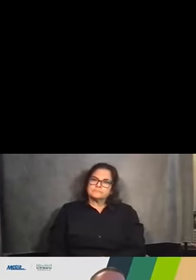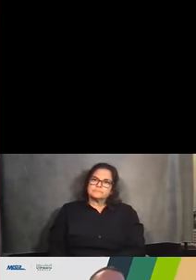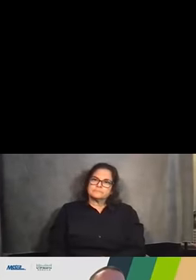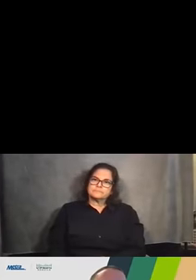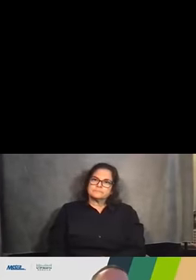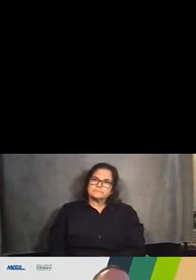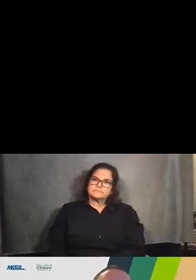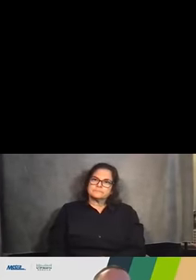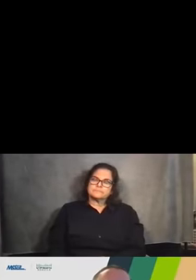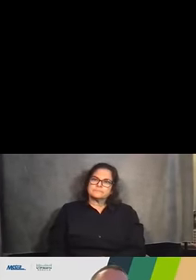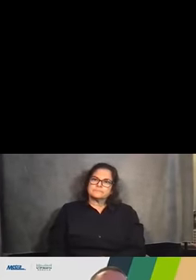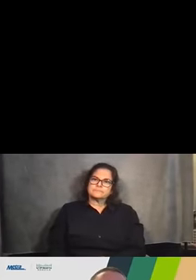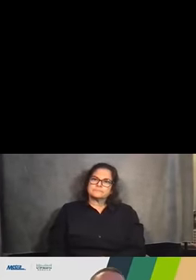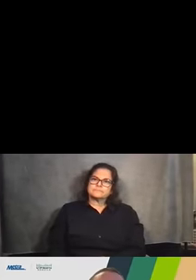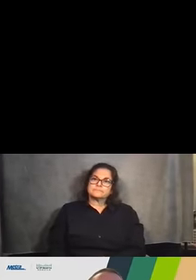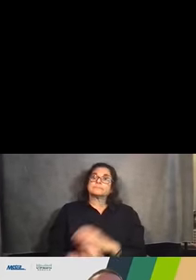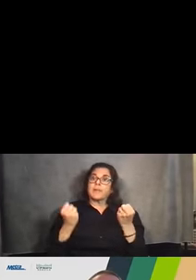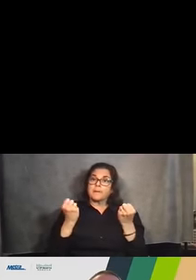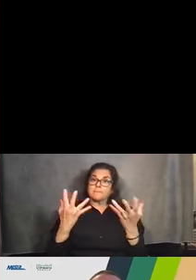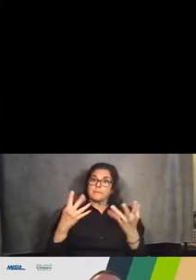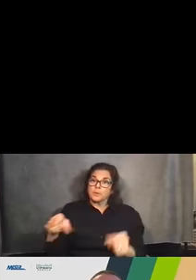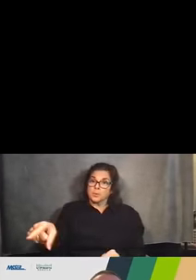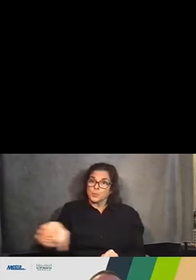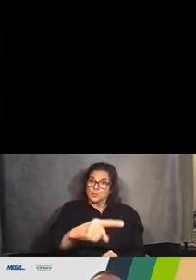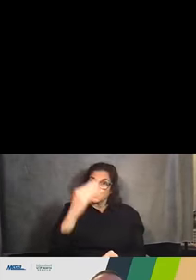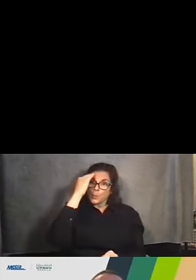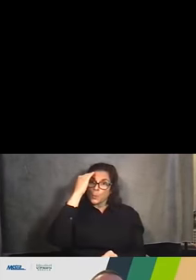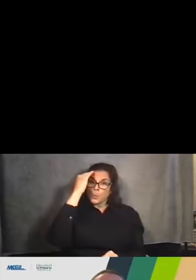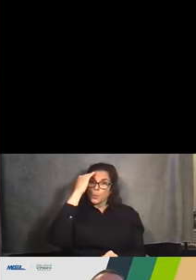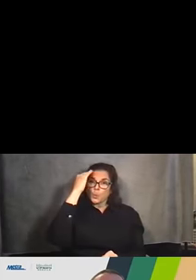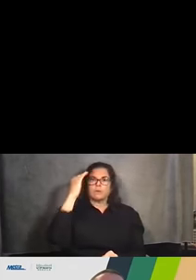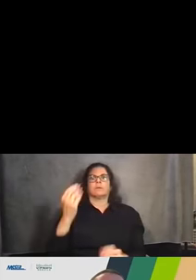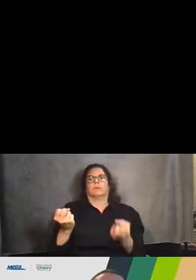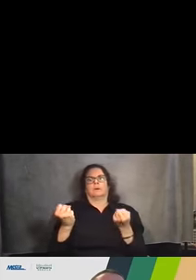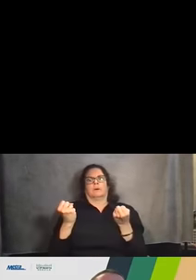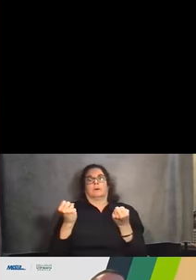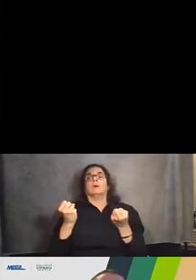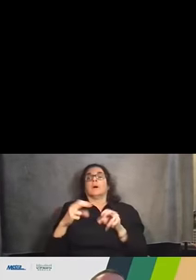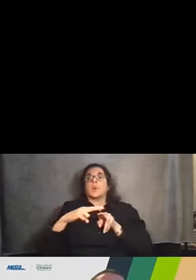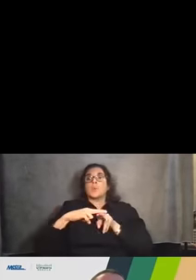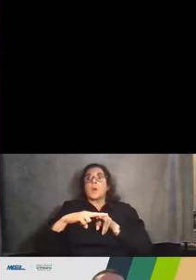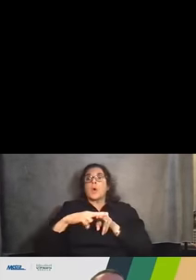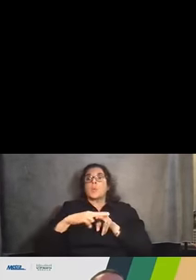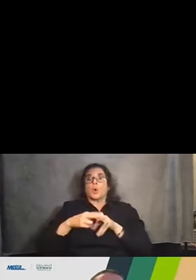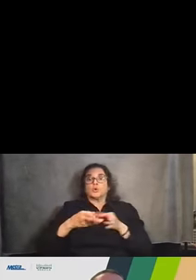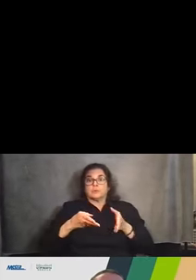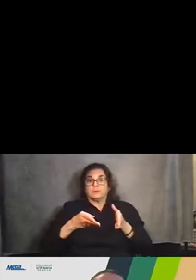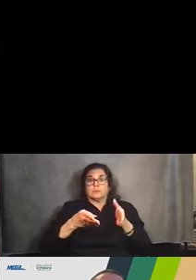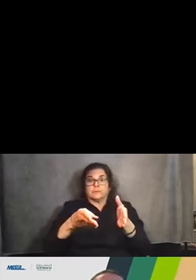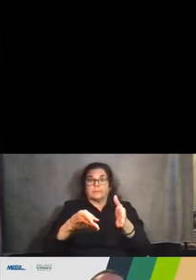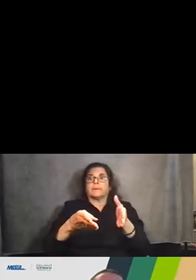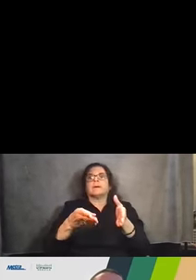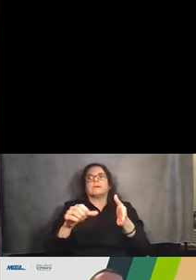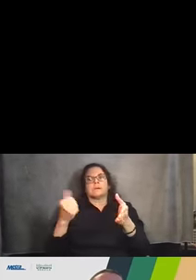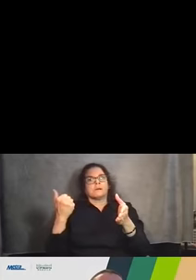So as many of you are aware, there are many properties directly adjacent to the railroads and on the property line itself.